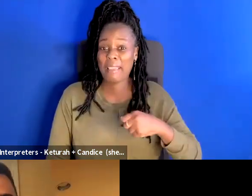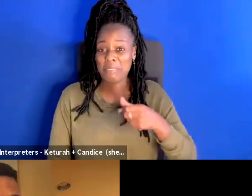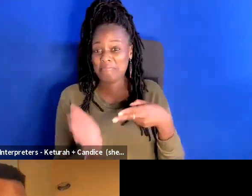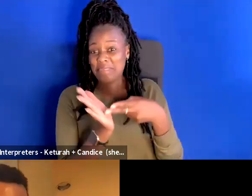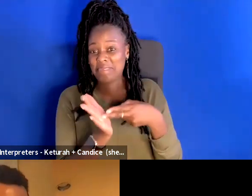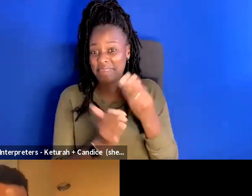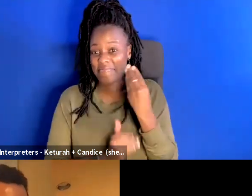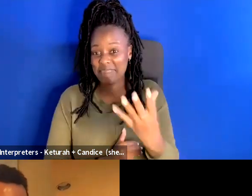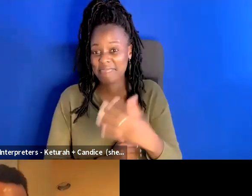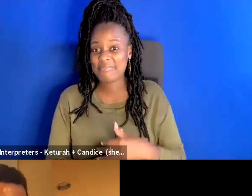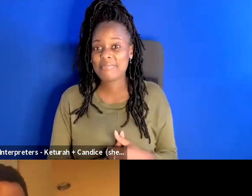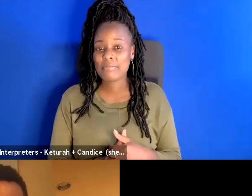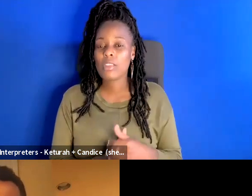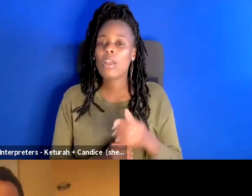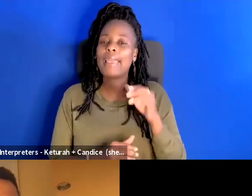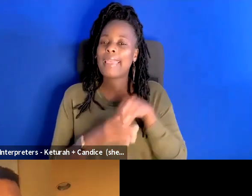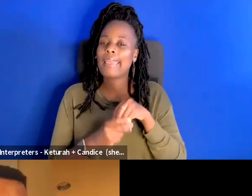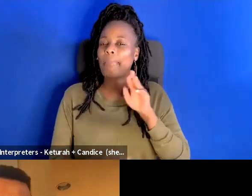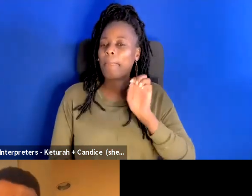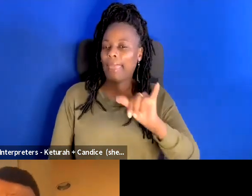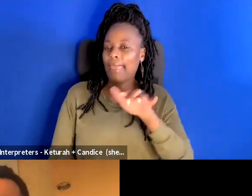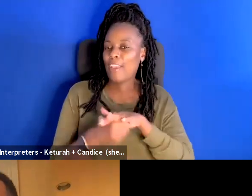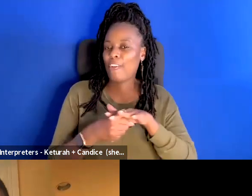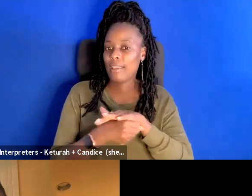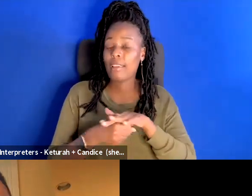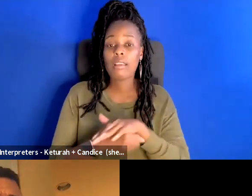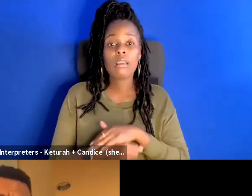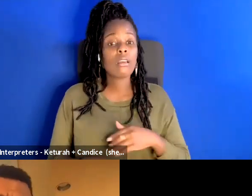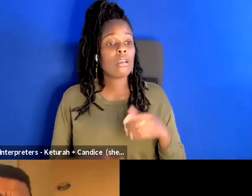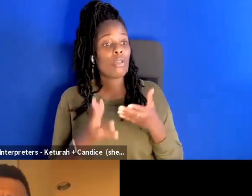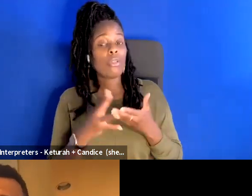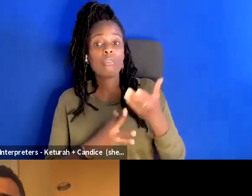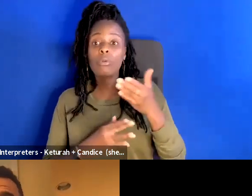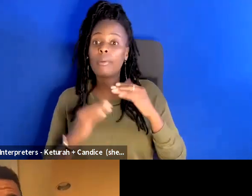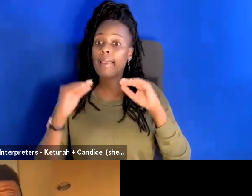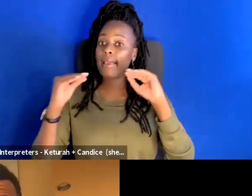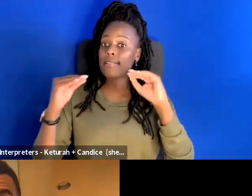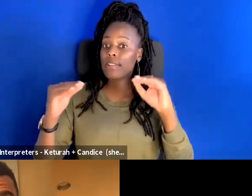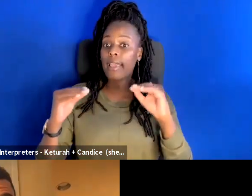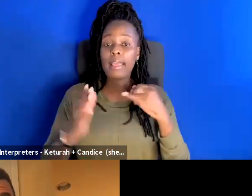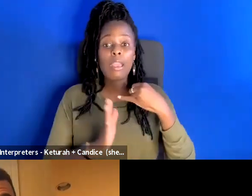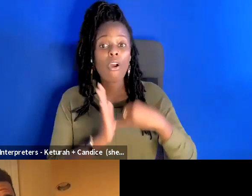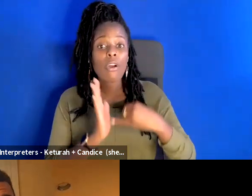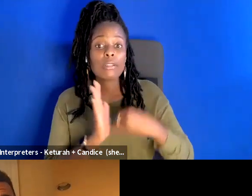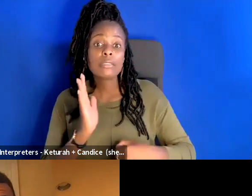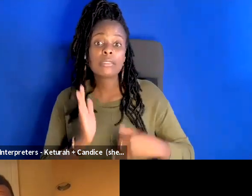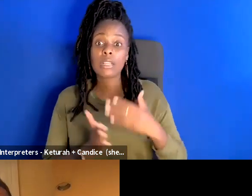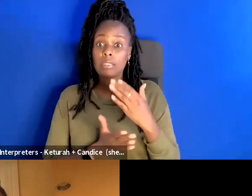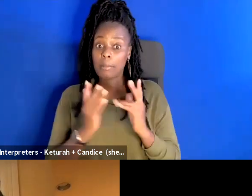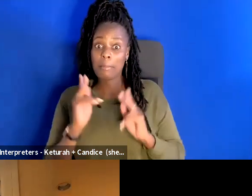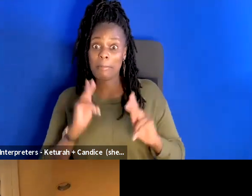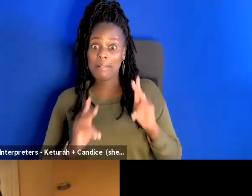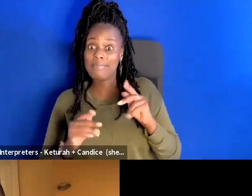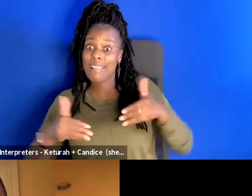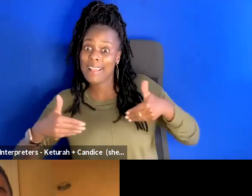And so some of the people that I'm inviting here tonight. Well, I know through educating, through arts, through several places and some I don't know at all. So I get to meet them with you.